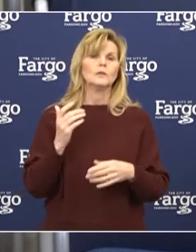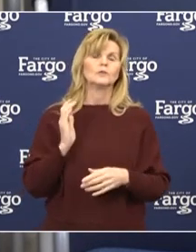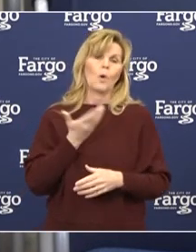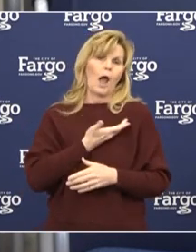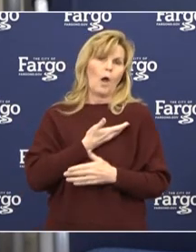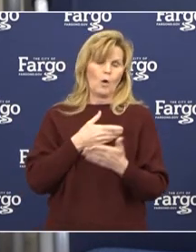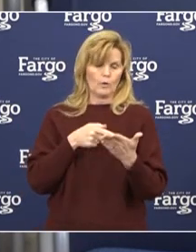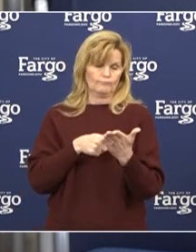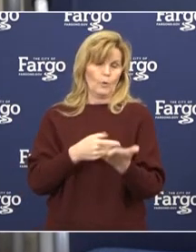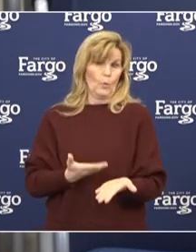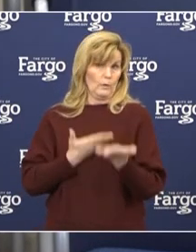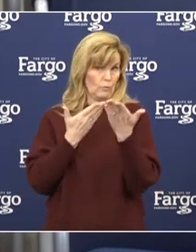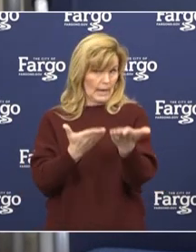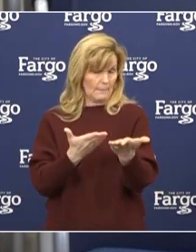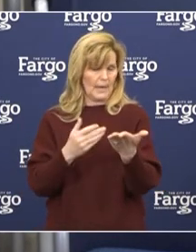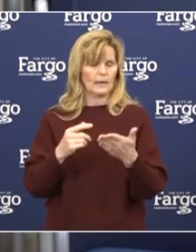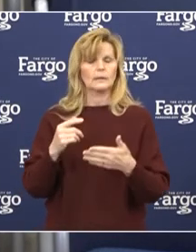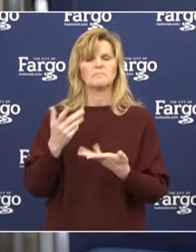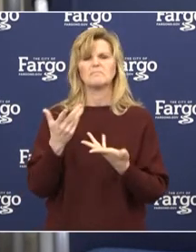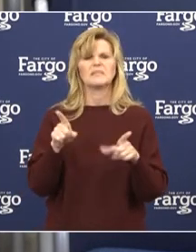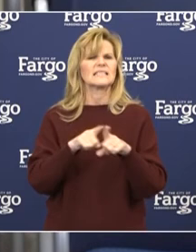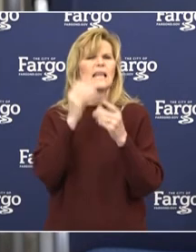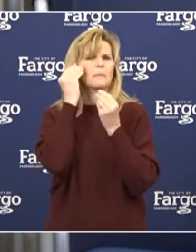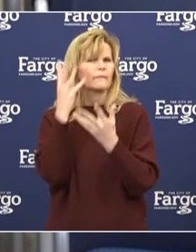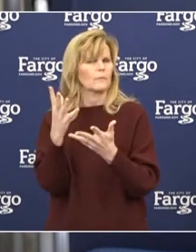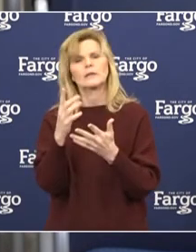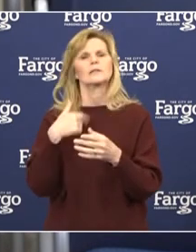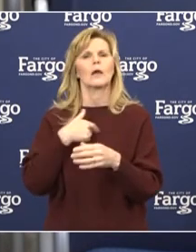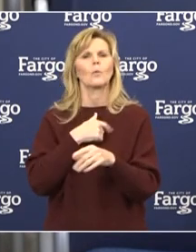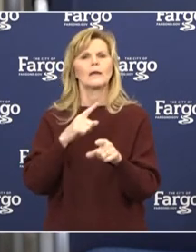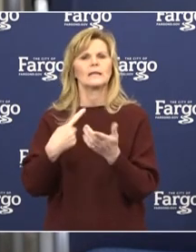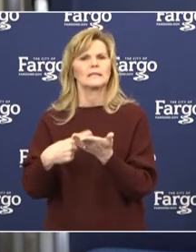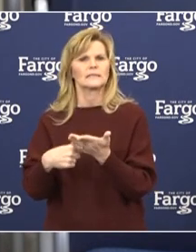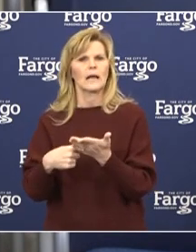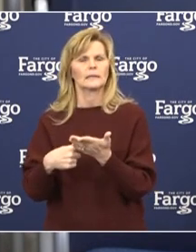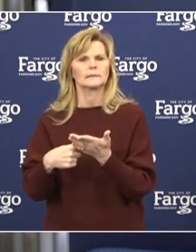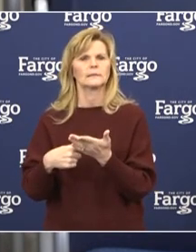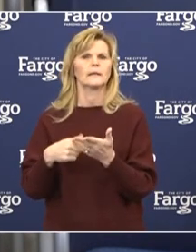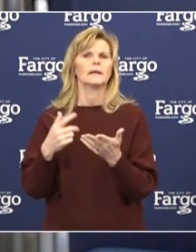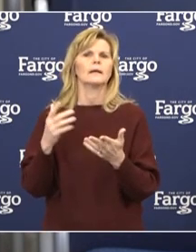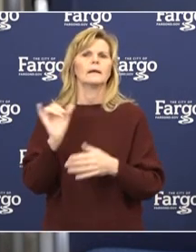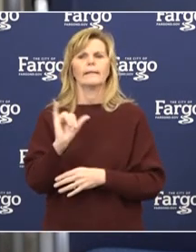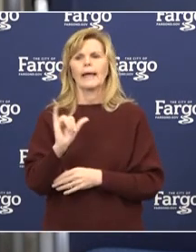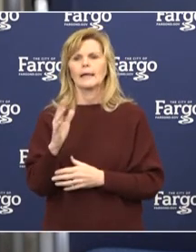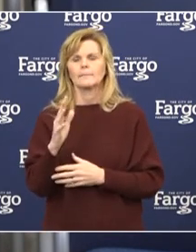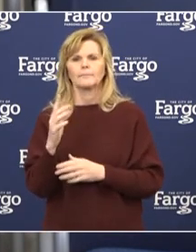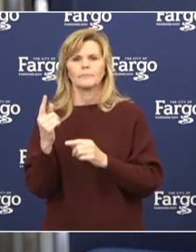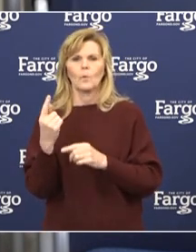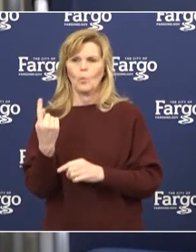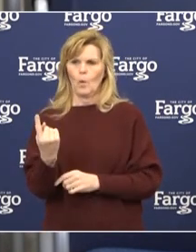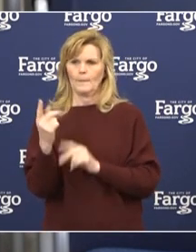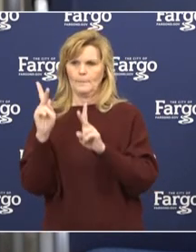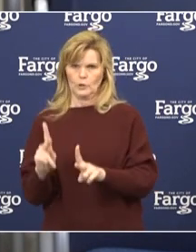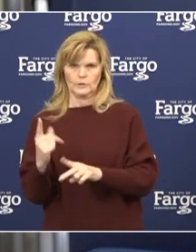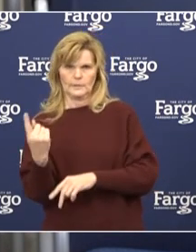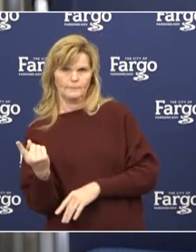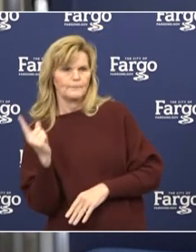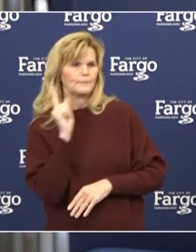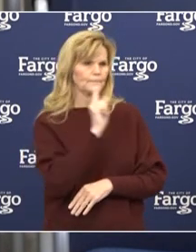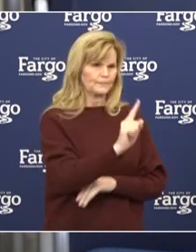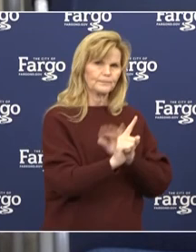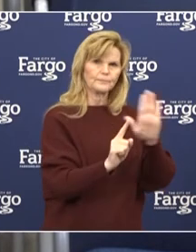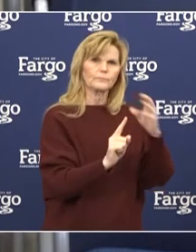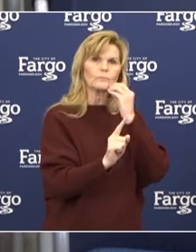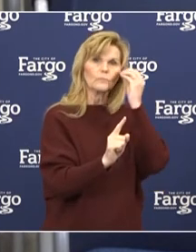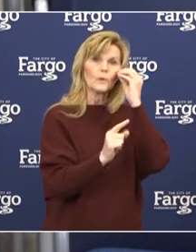recommends basically the same information that we talk about is you go individually to that person's home. But